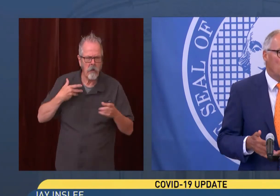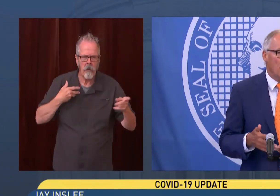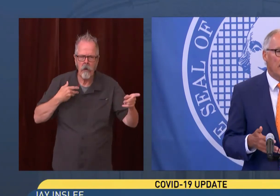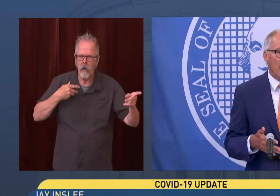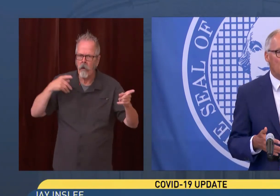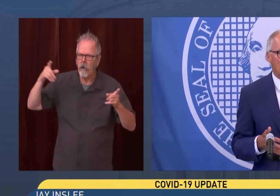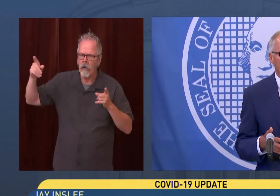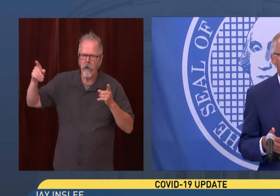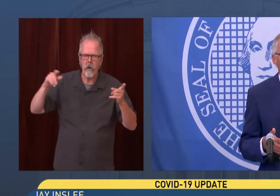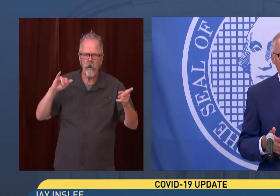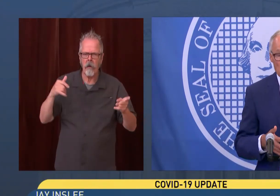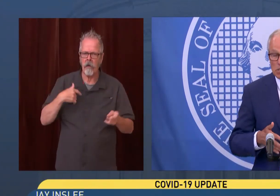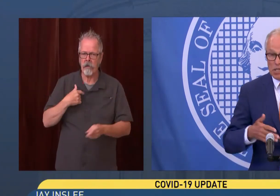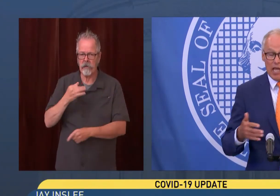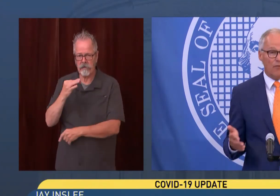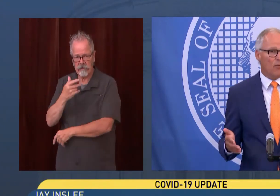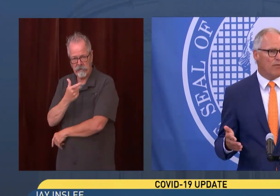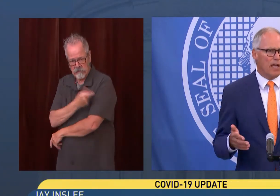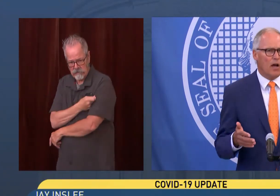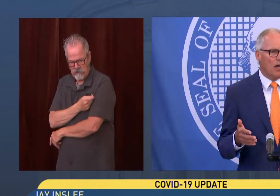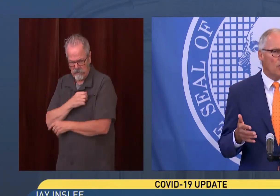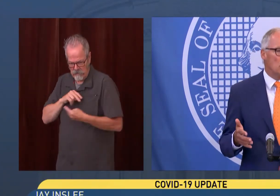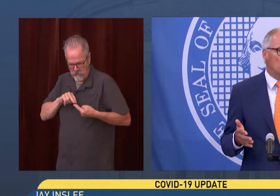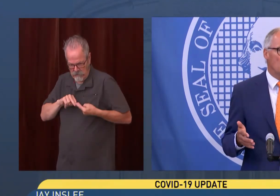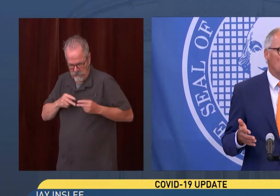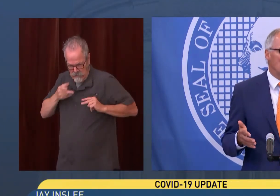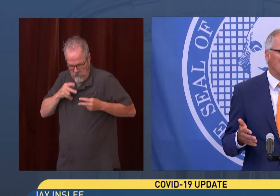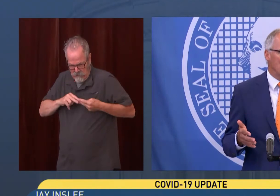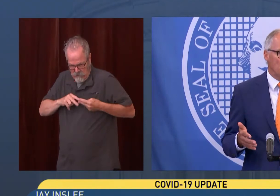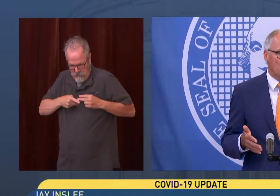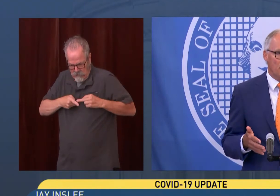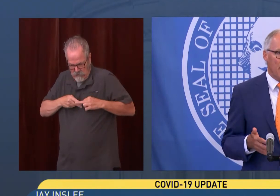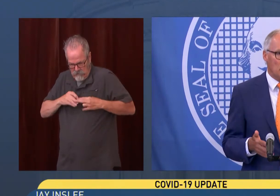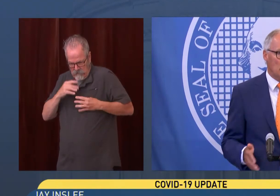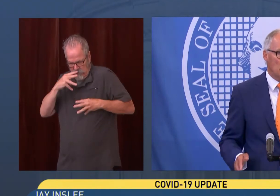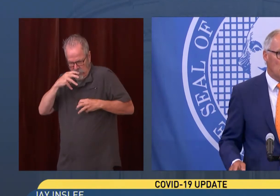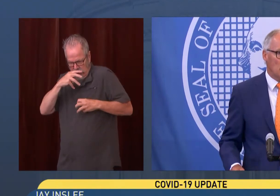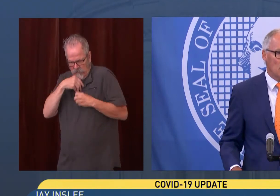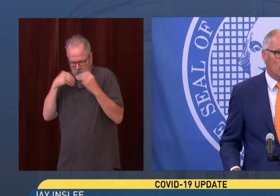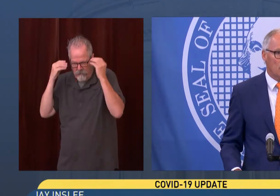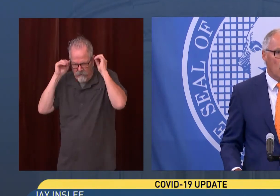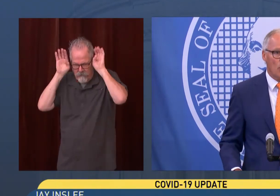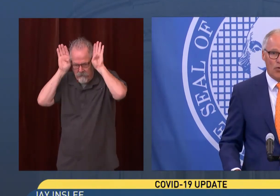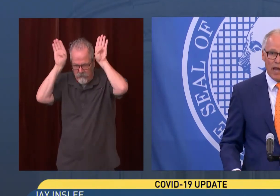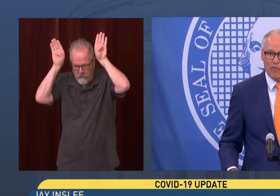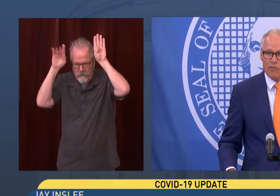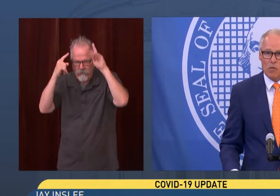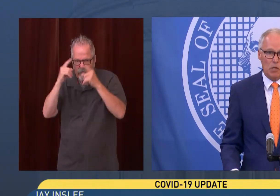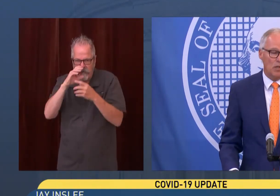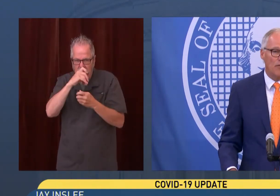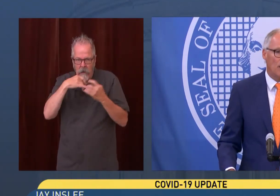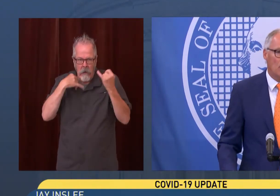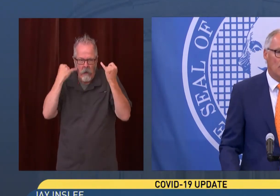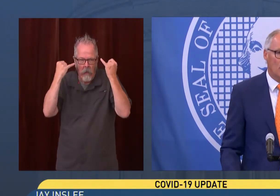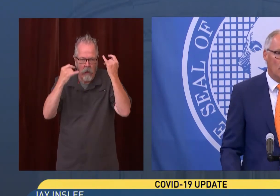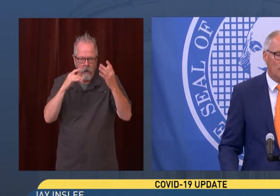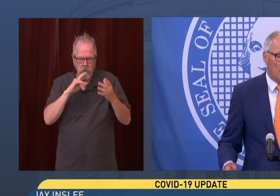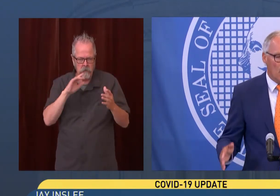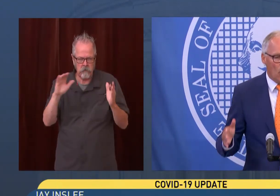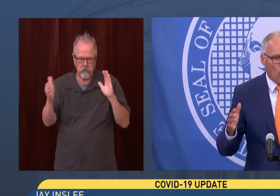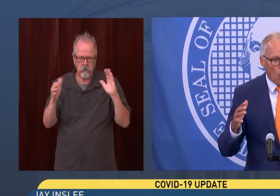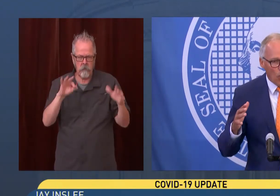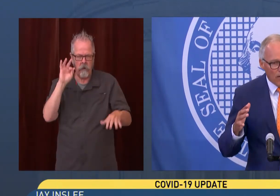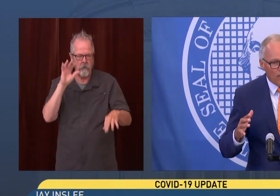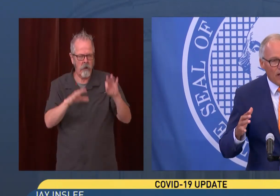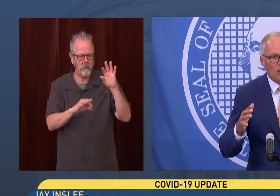once you find out that in fact it's safe, we've had hundreds of millions of people get this vaccine with no grave significant results.